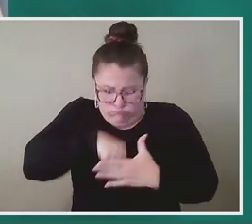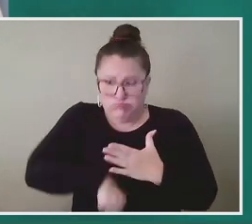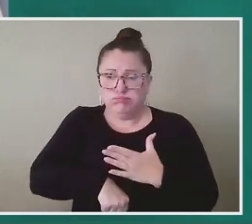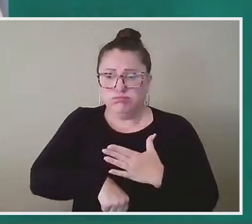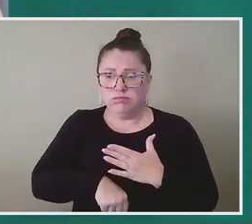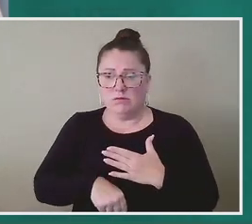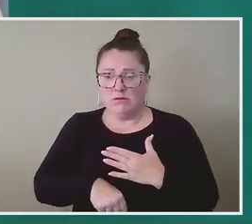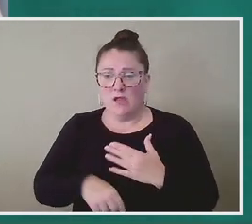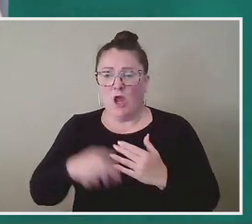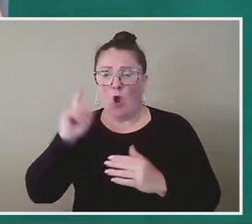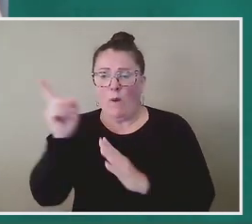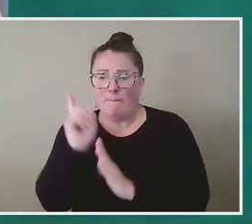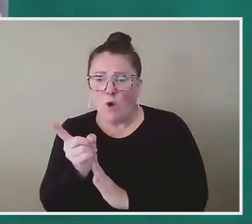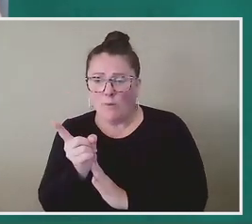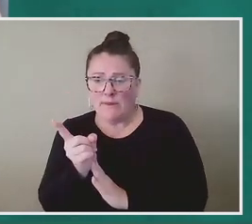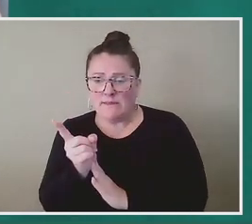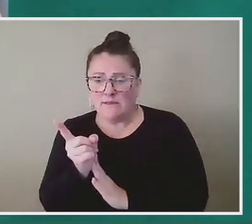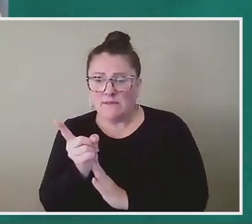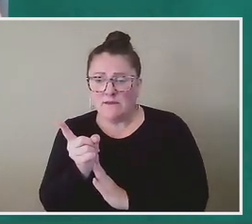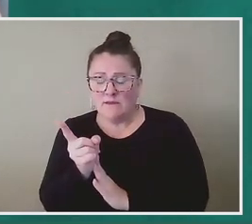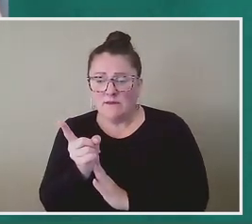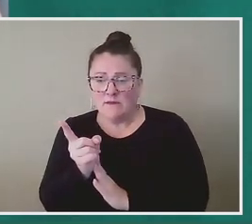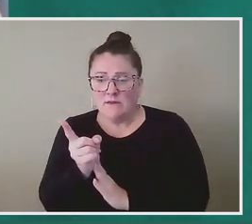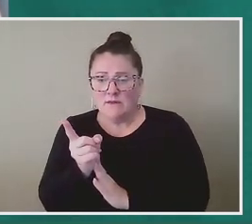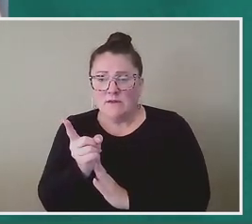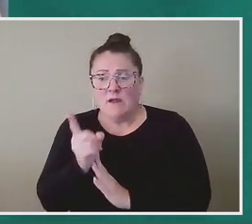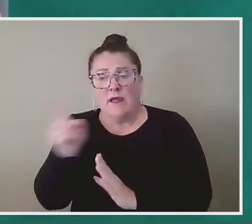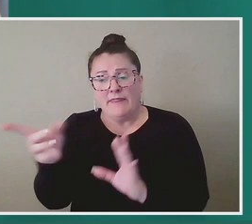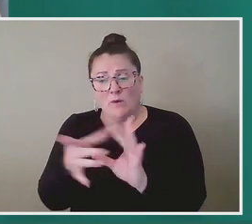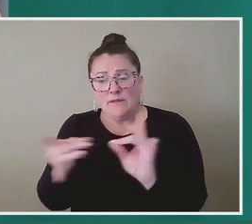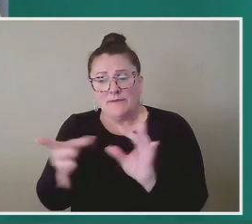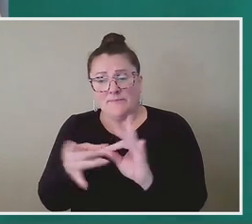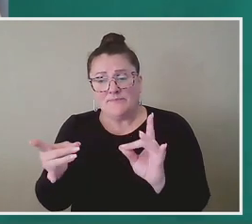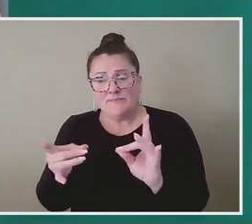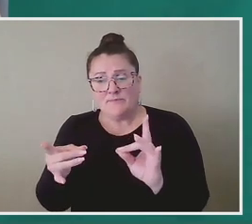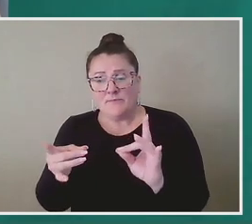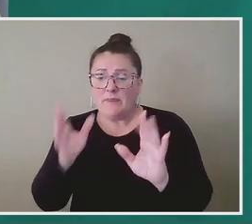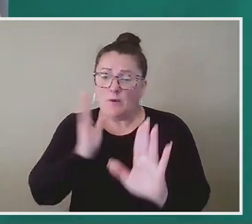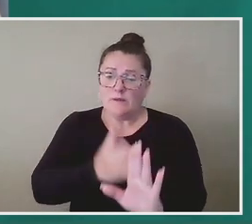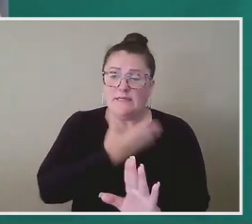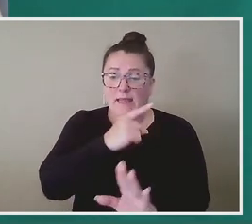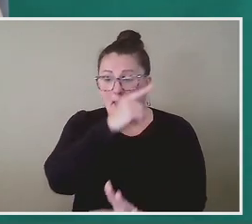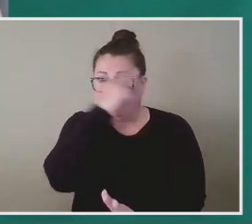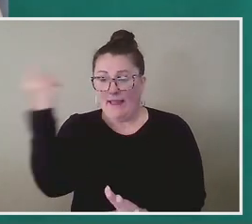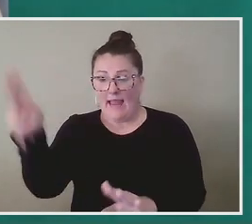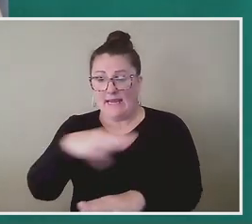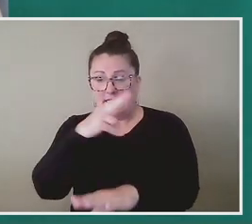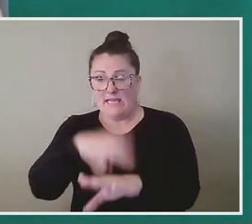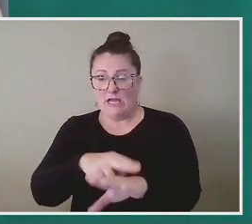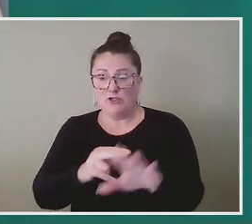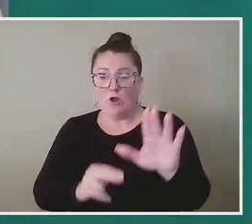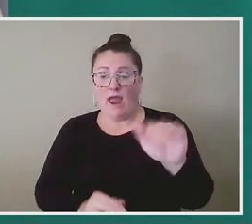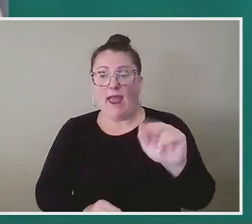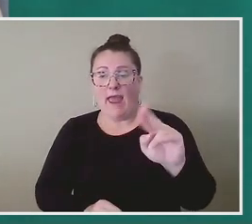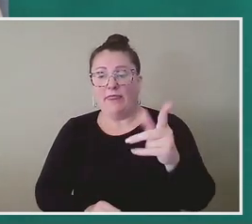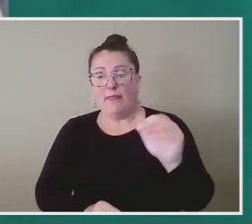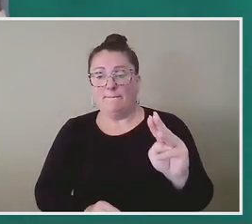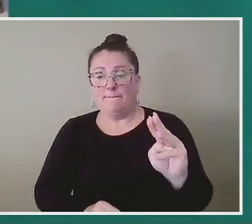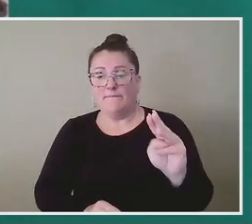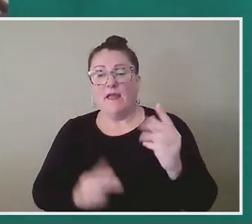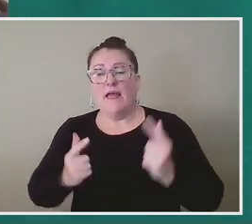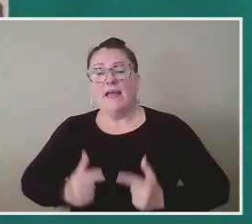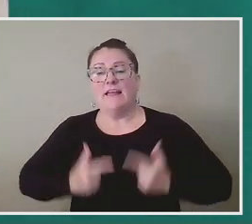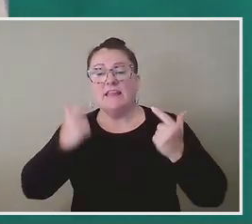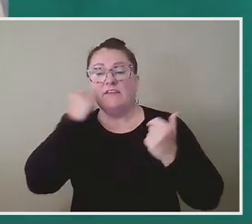moment where we were, uh, they were singing the, the, the black national anthem, um, and, uh, lift every voice and sing.